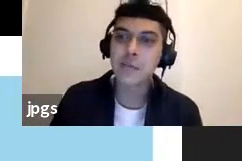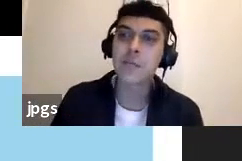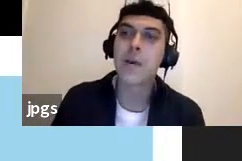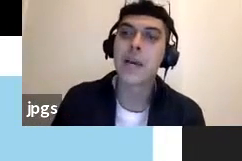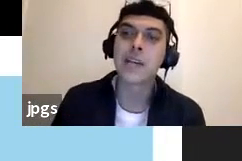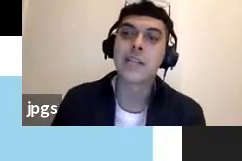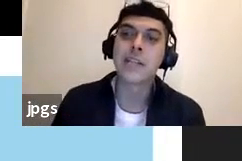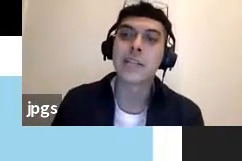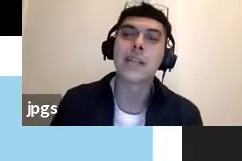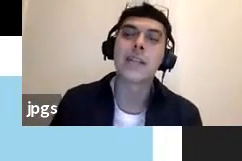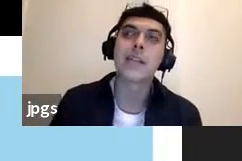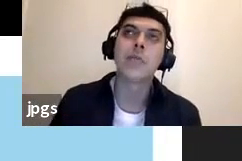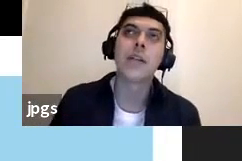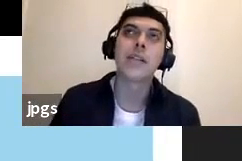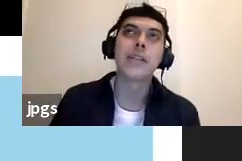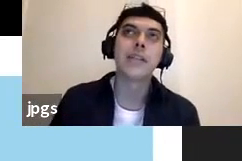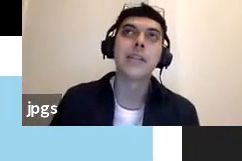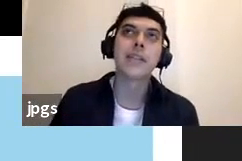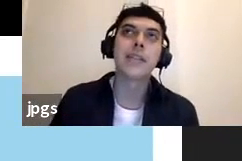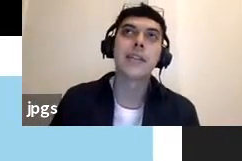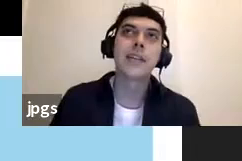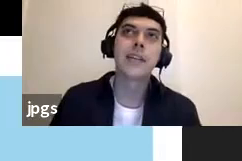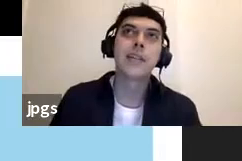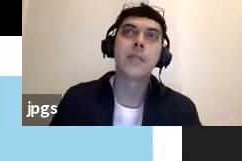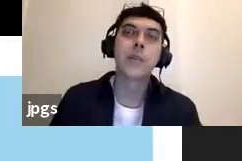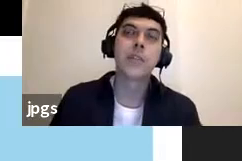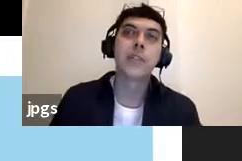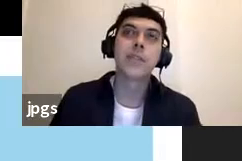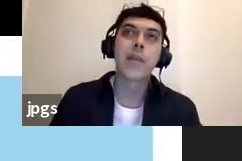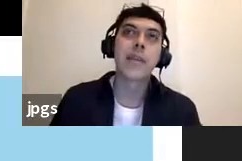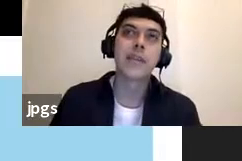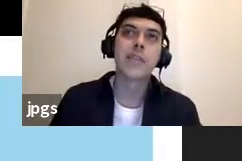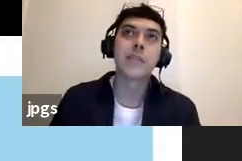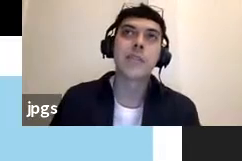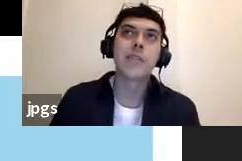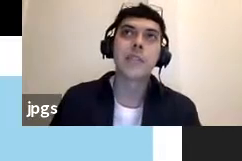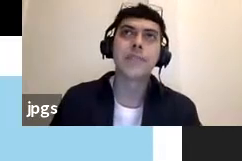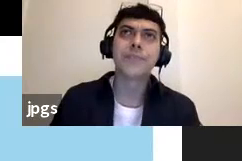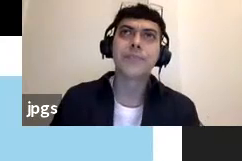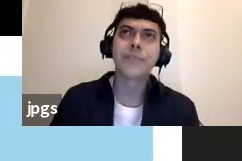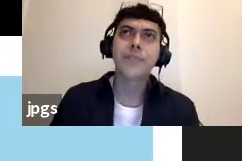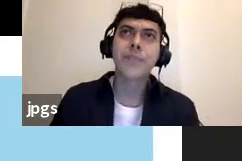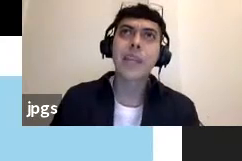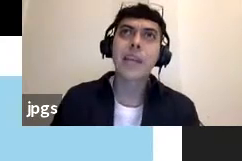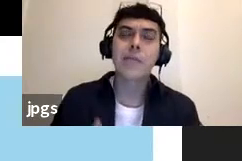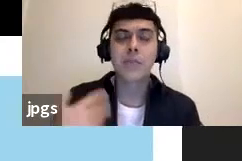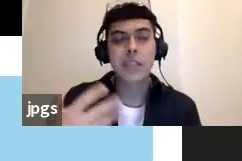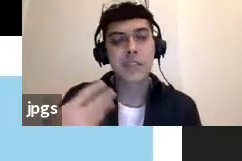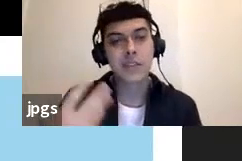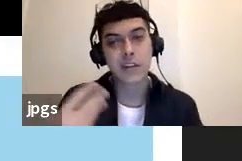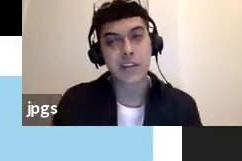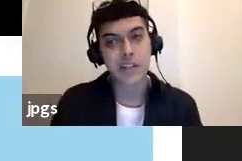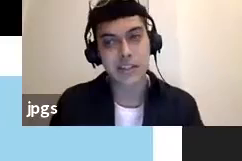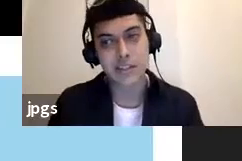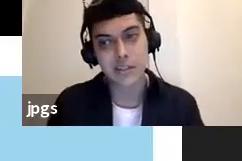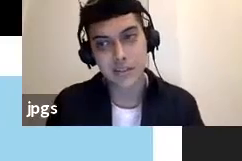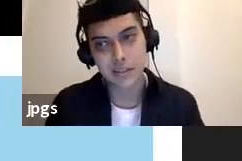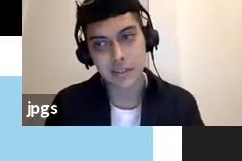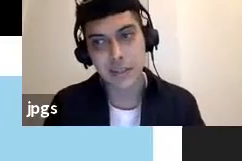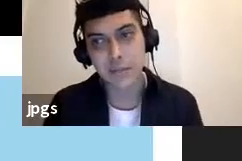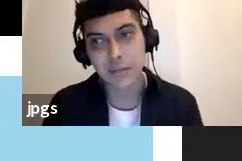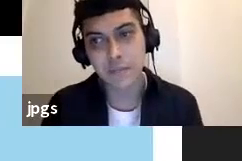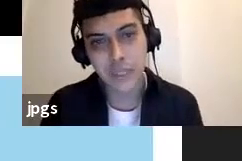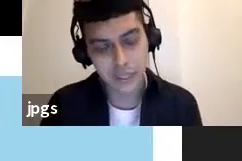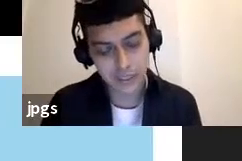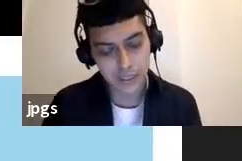these binaries and while it is modern binaries we live in have embedded hierarchies